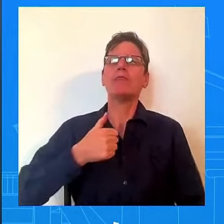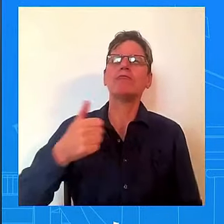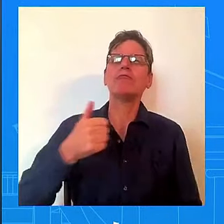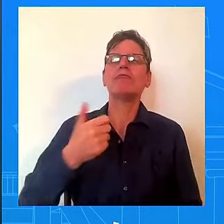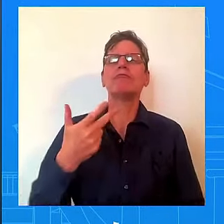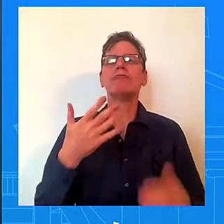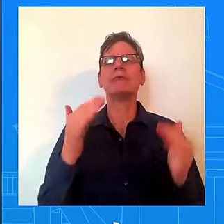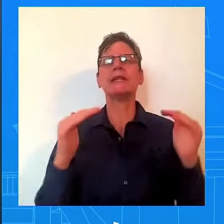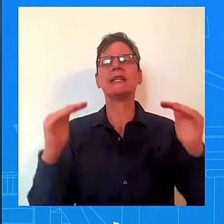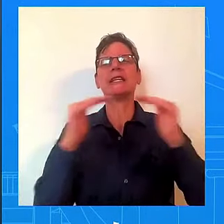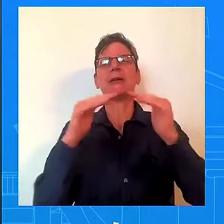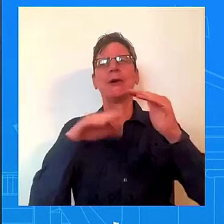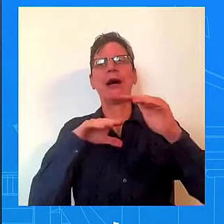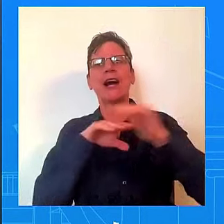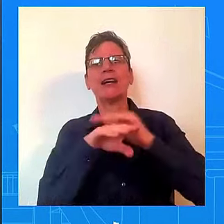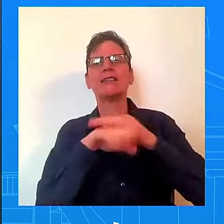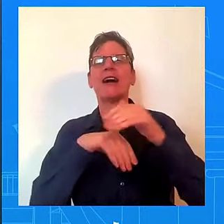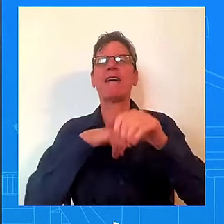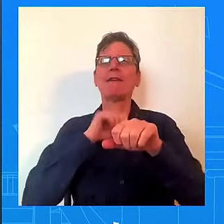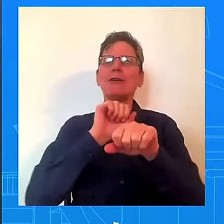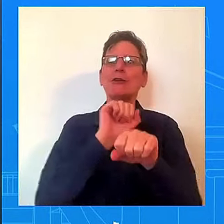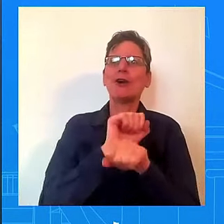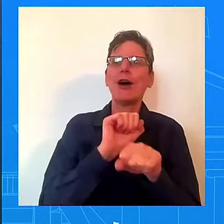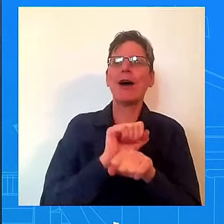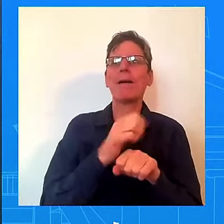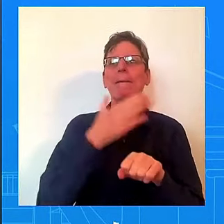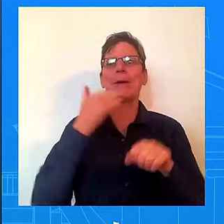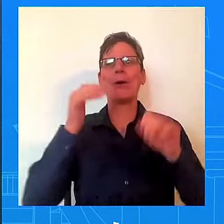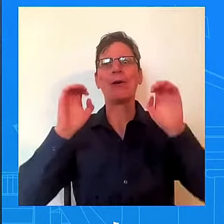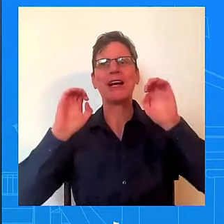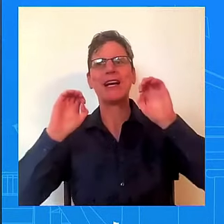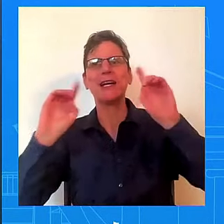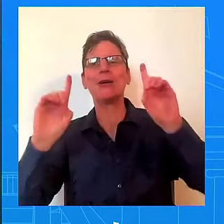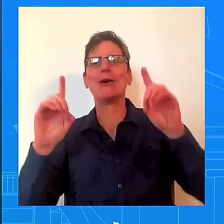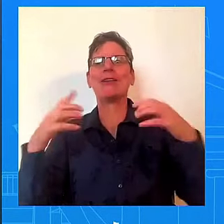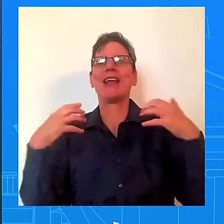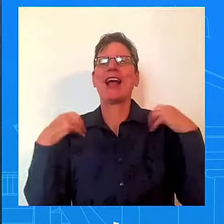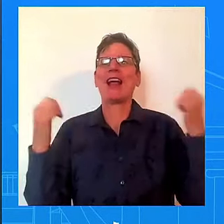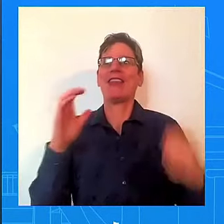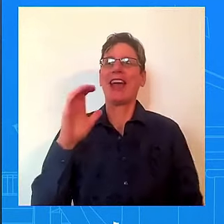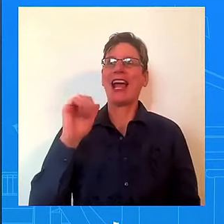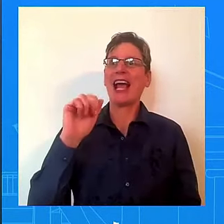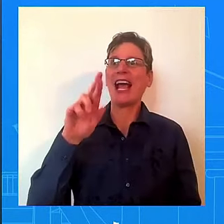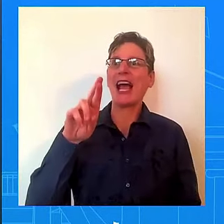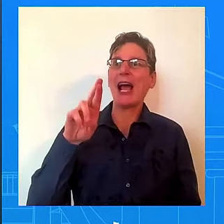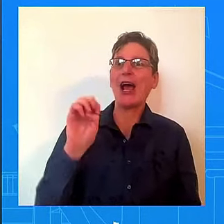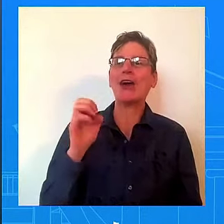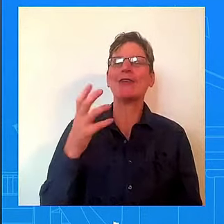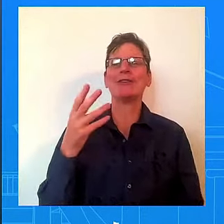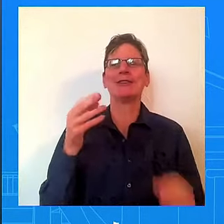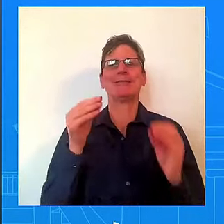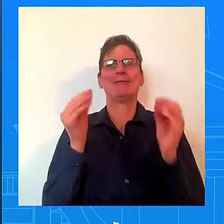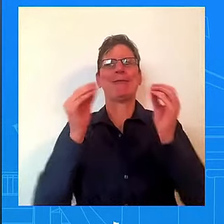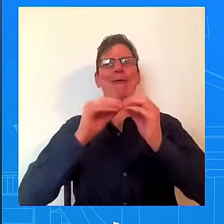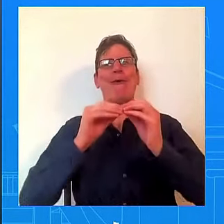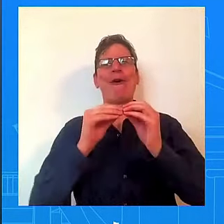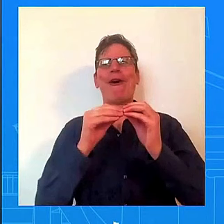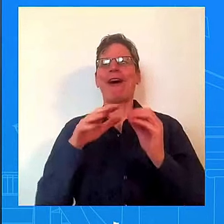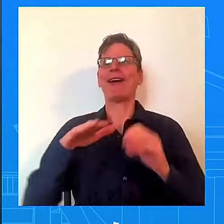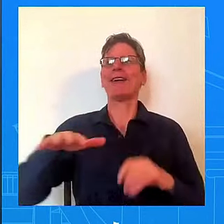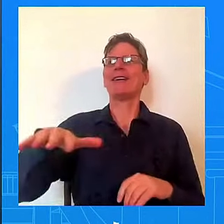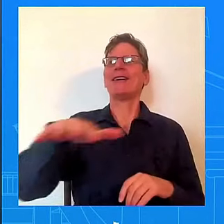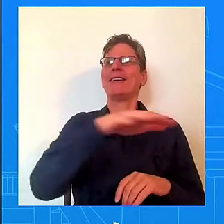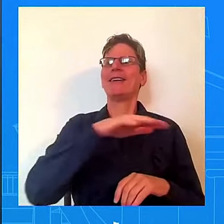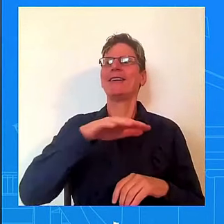short, reconnecting communities has been about and will continue to be about reconnecting opportunities. We want out of the